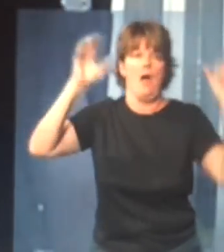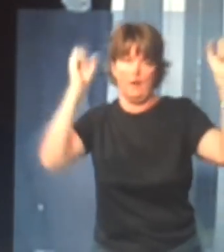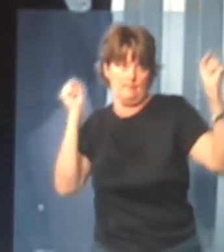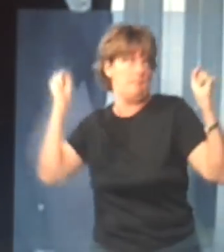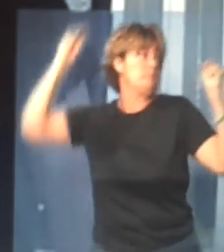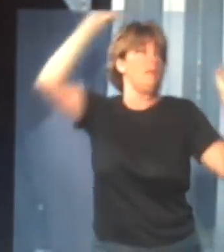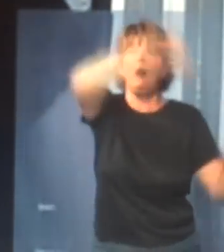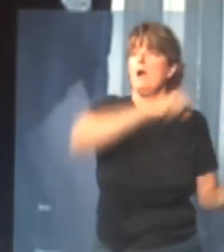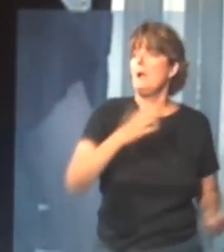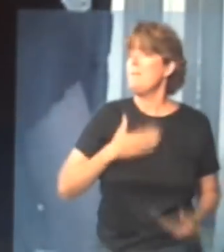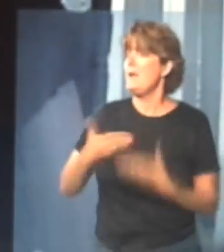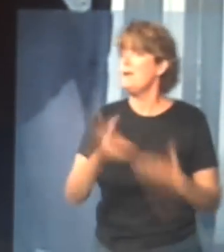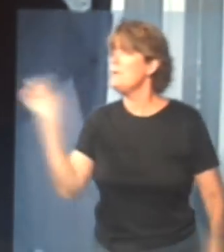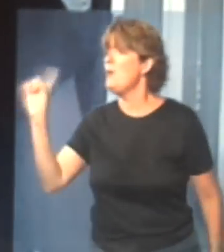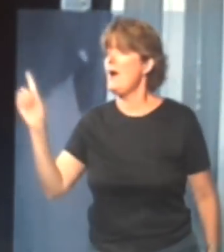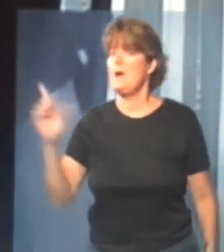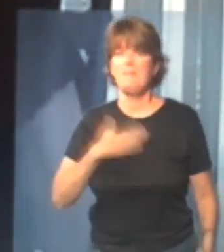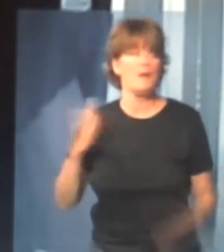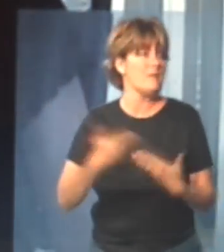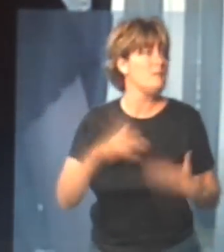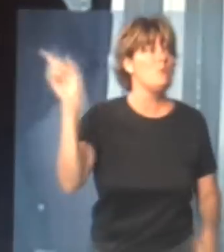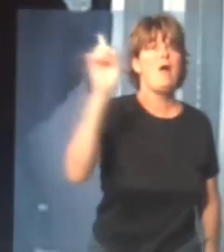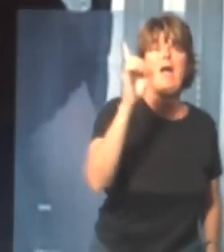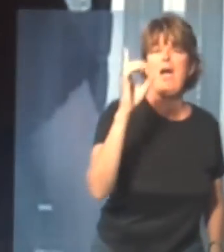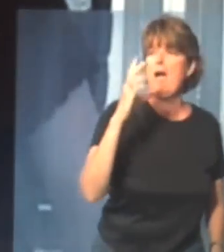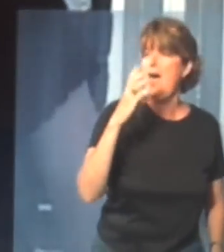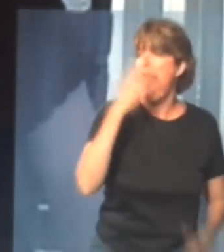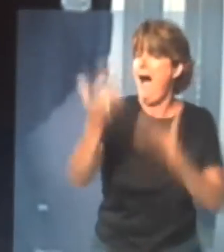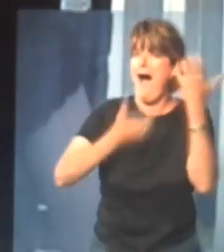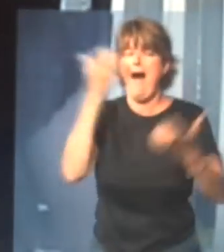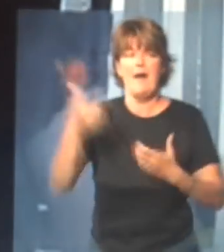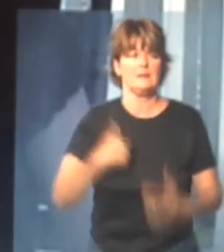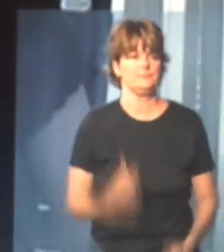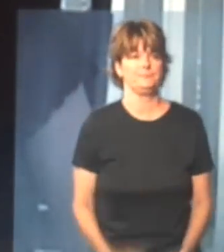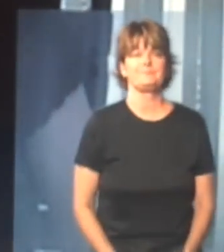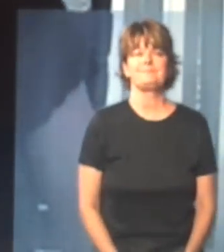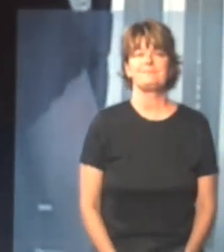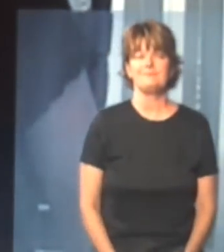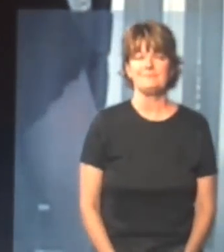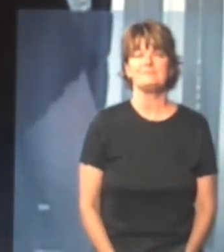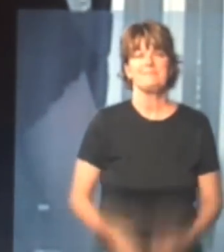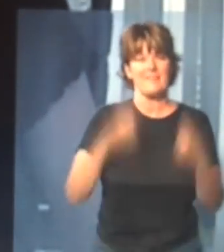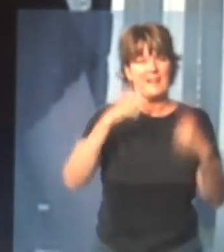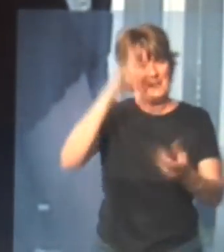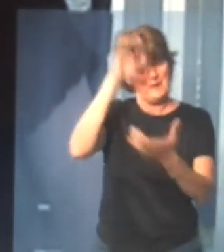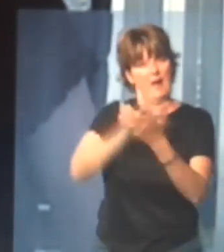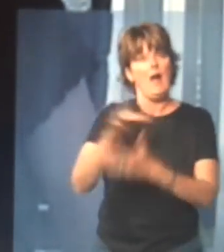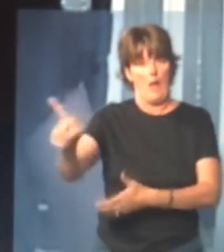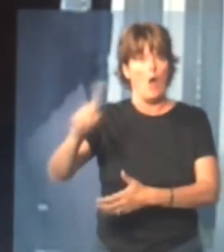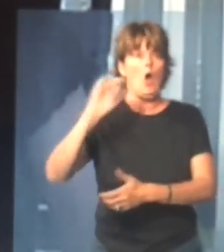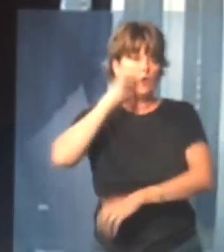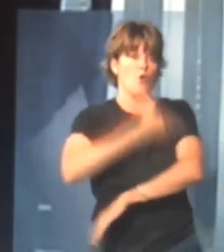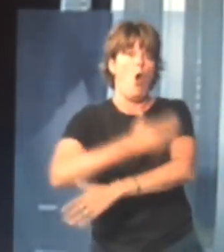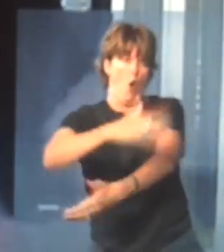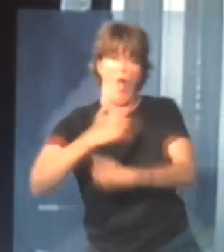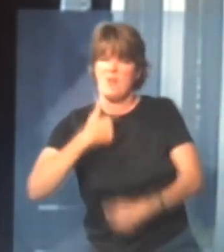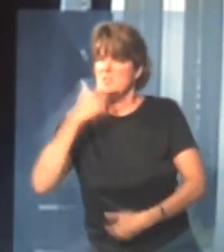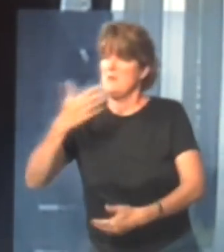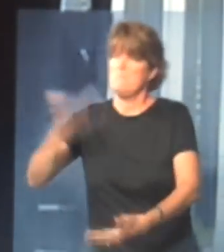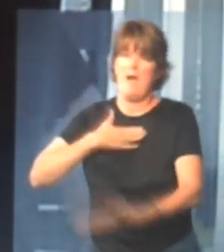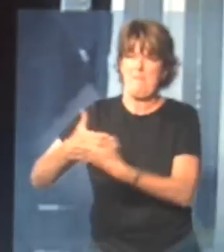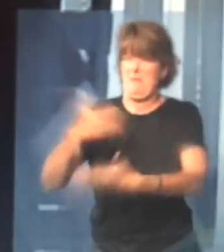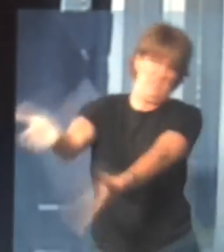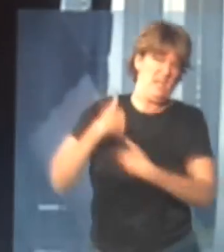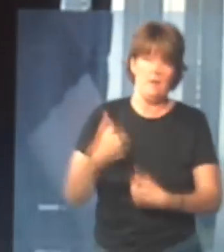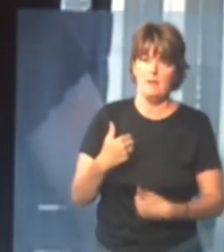me, and I'm going, where's my baby, where's my baby, and so, here was my husband, older, and I'm going, give me my